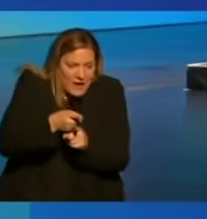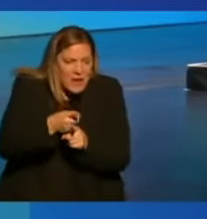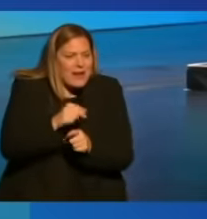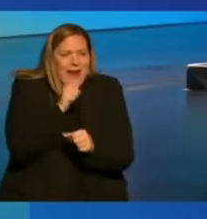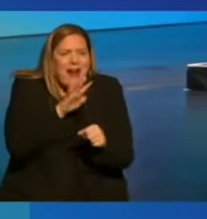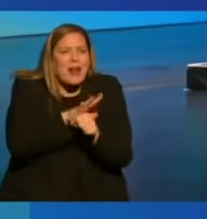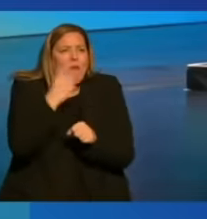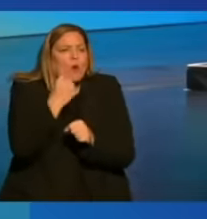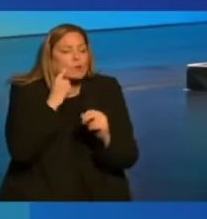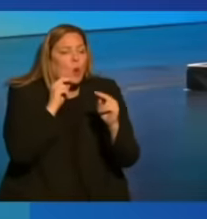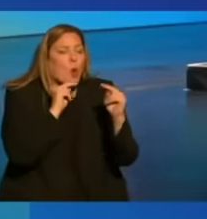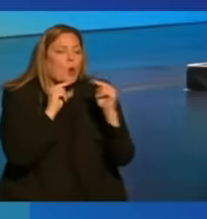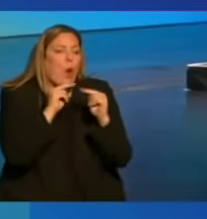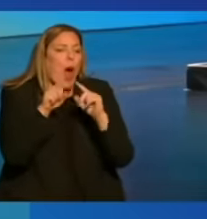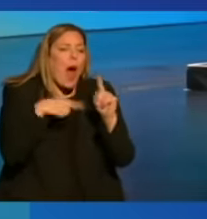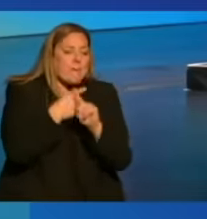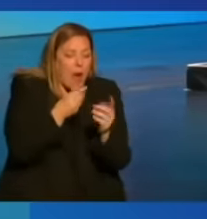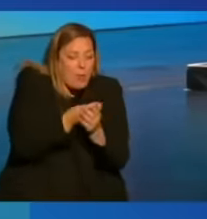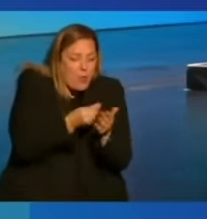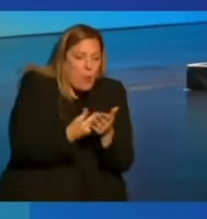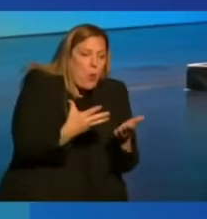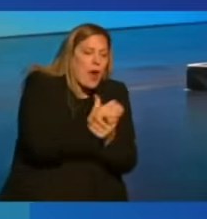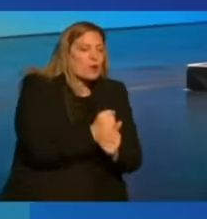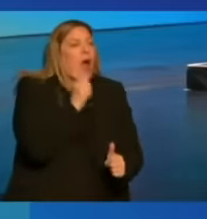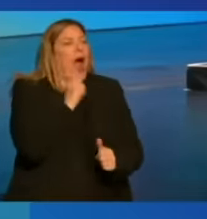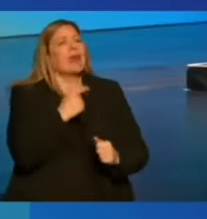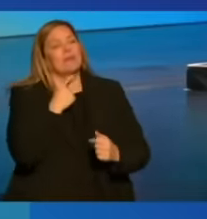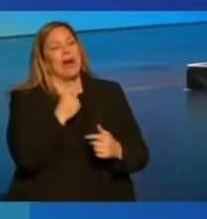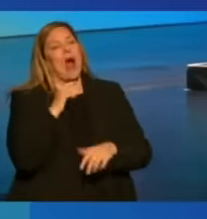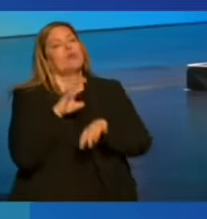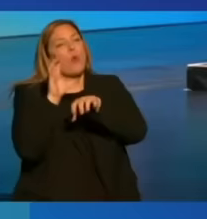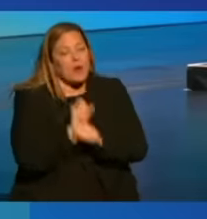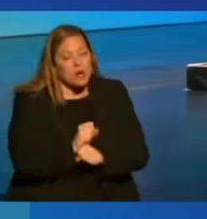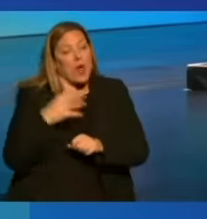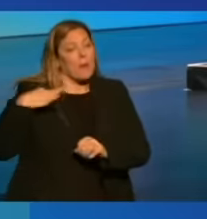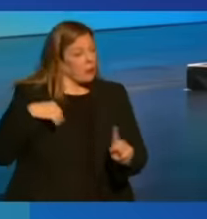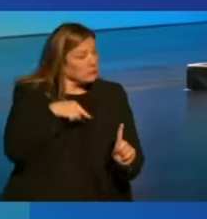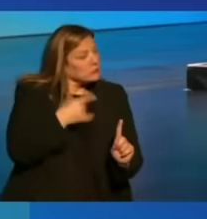negotiate over wages and traditional benefits, although that's really important.